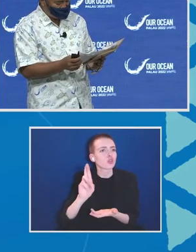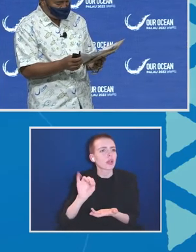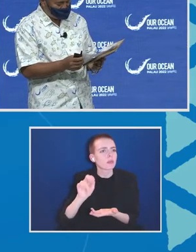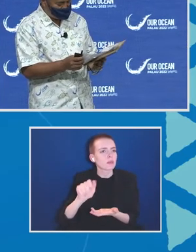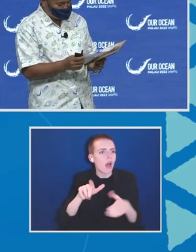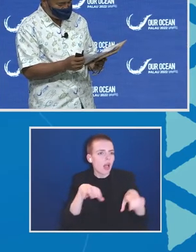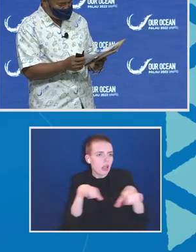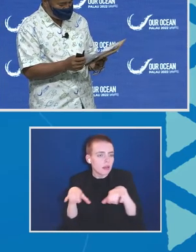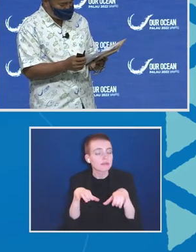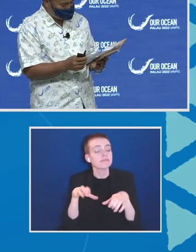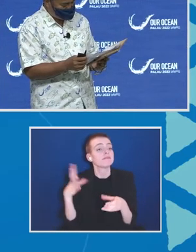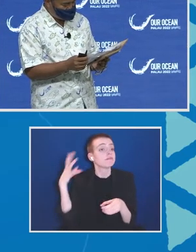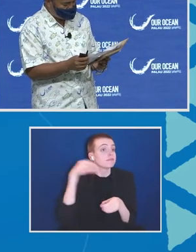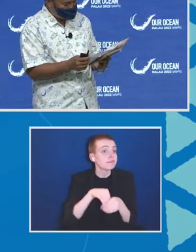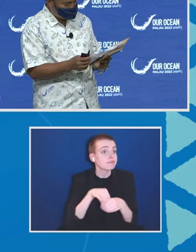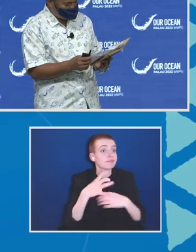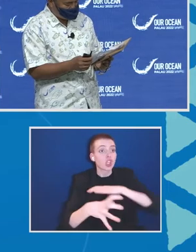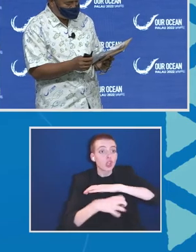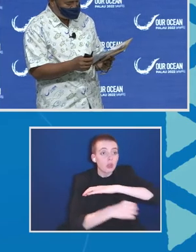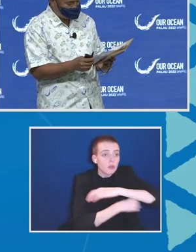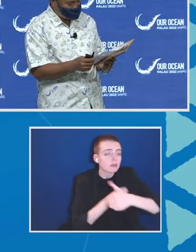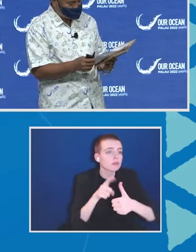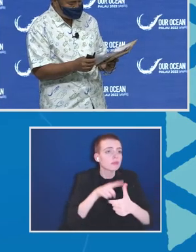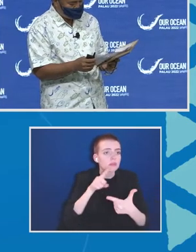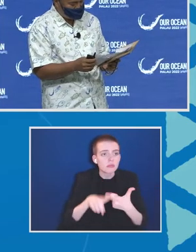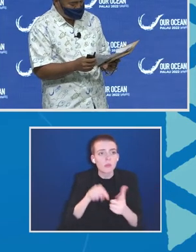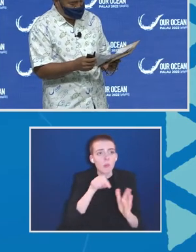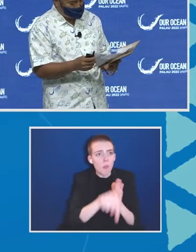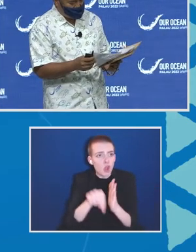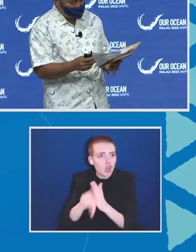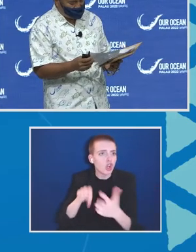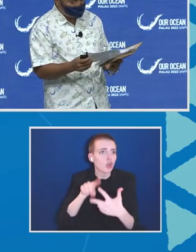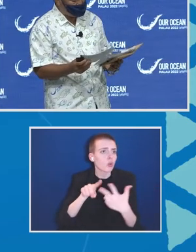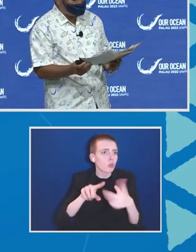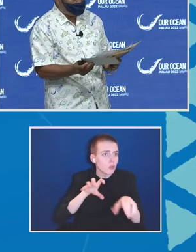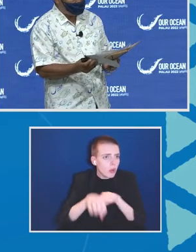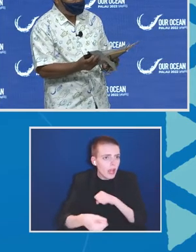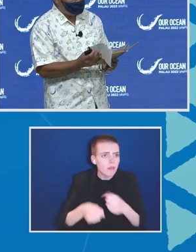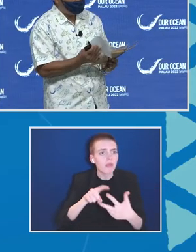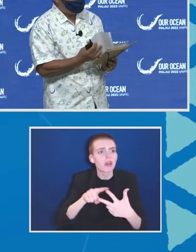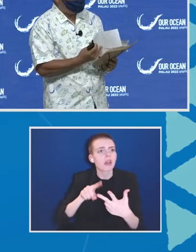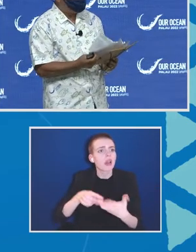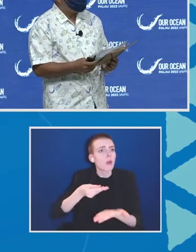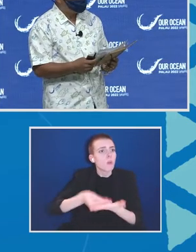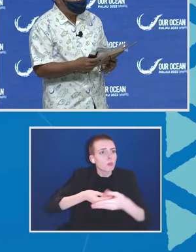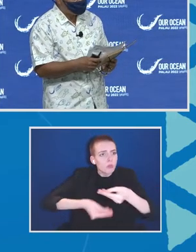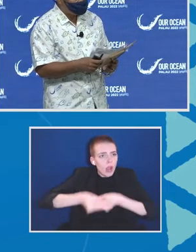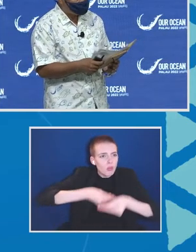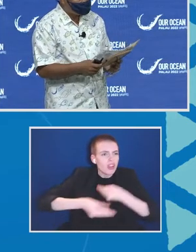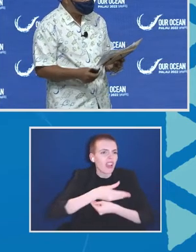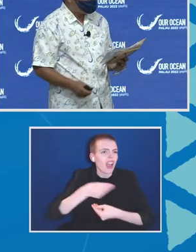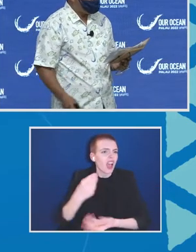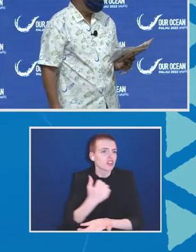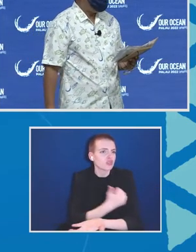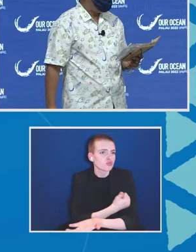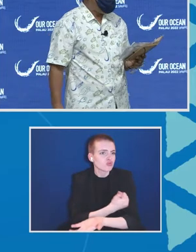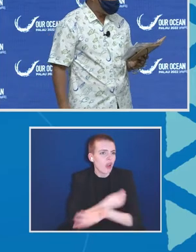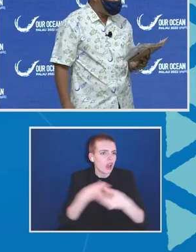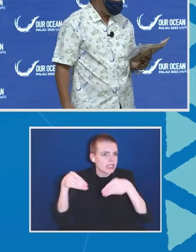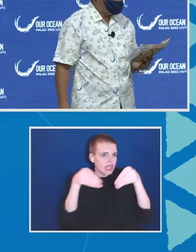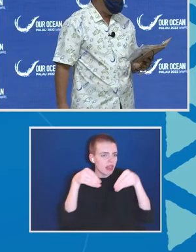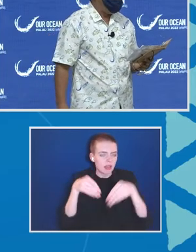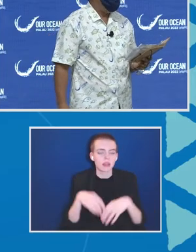human trafficking, forced labor, murder, bribery, and drug dealing. The Port State Measures Agreement,